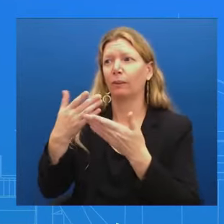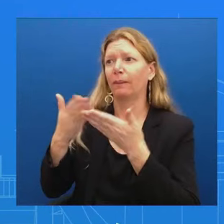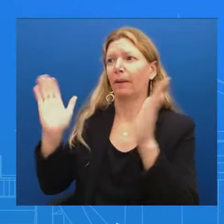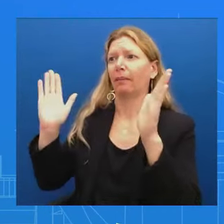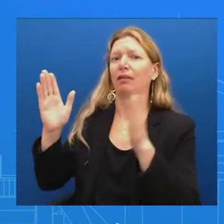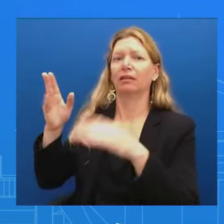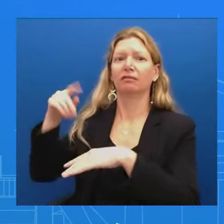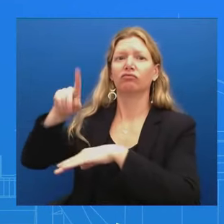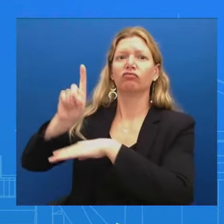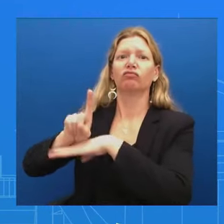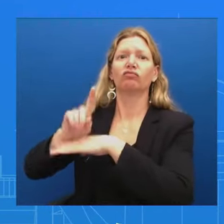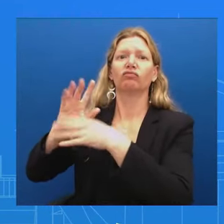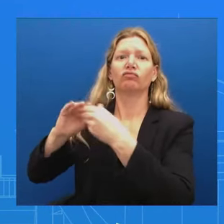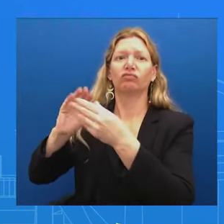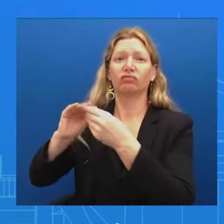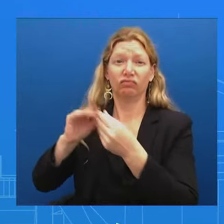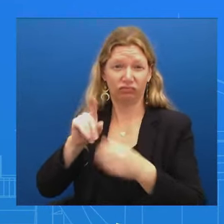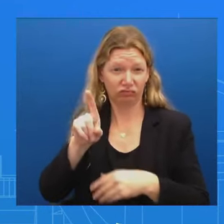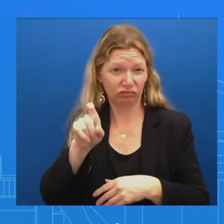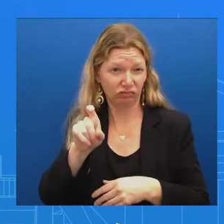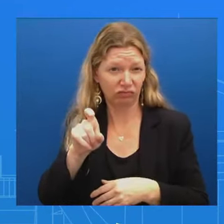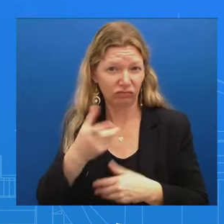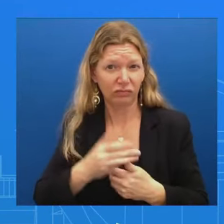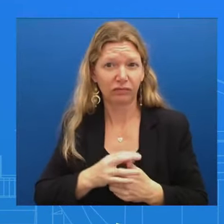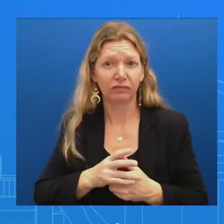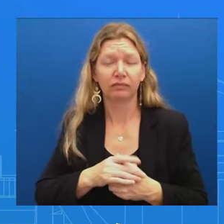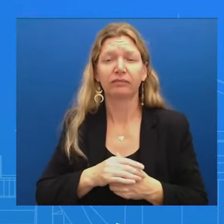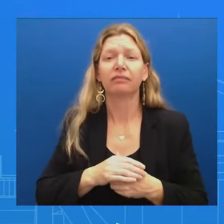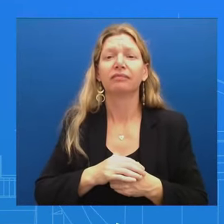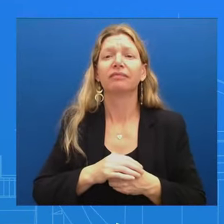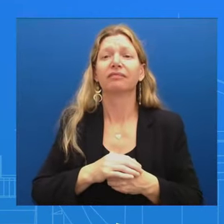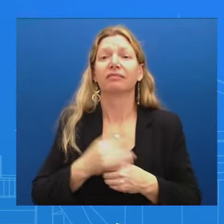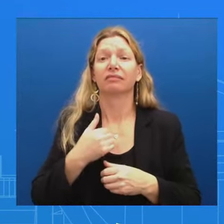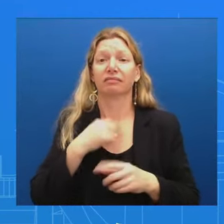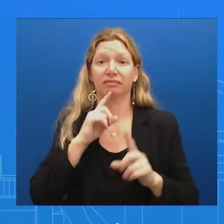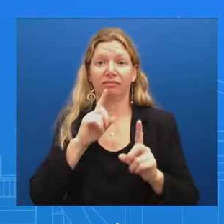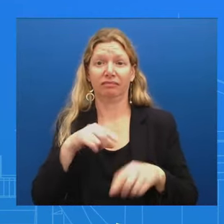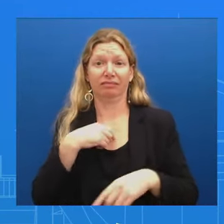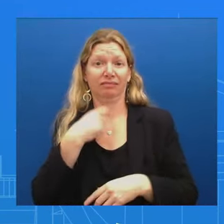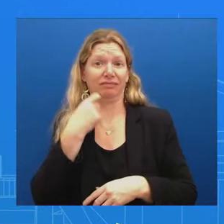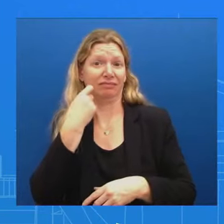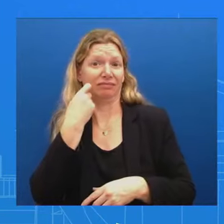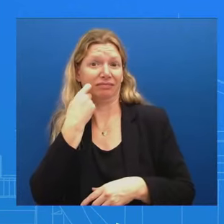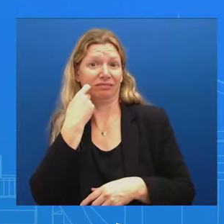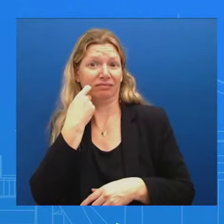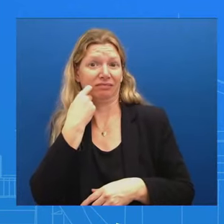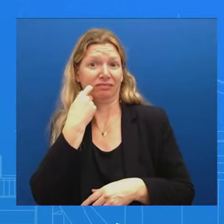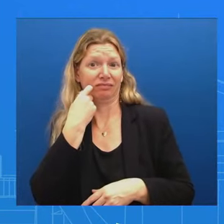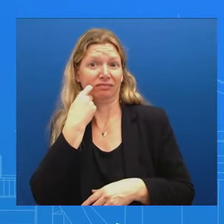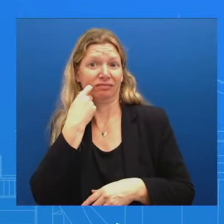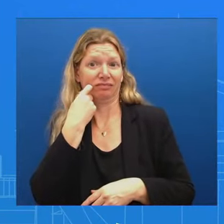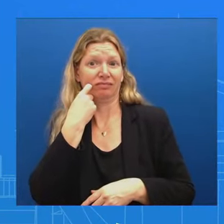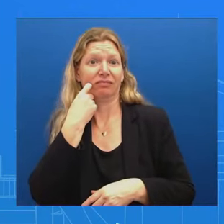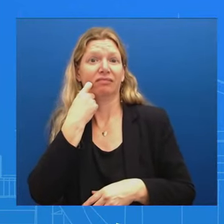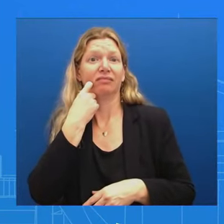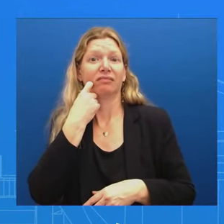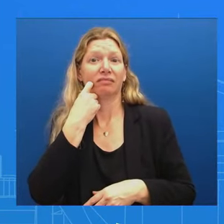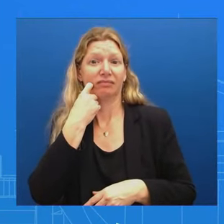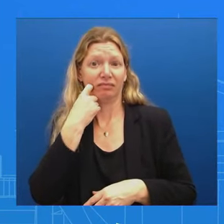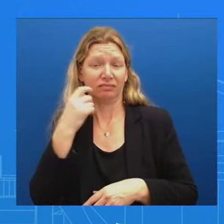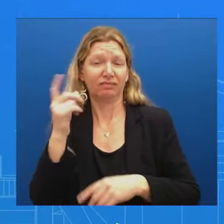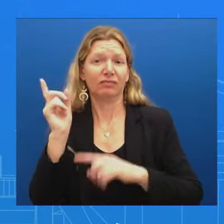say, and I was on the swing with him recently He went to Wisconsin, went to Michigan, he went to California, he went to Vegas